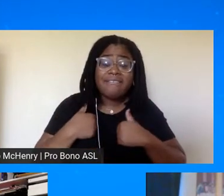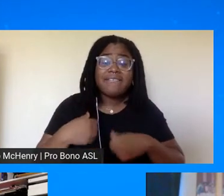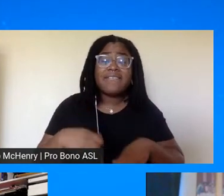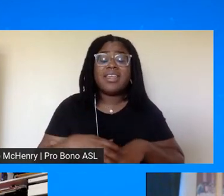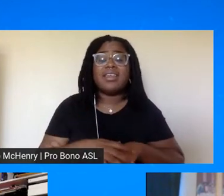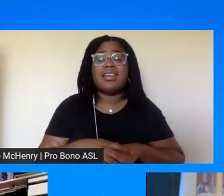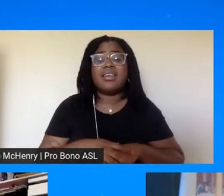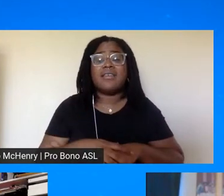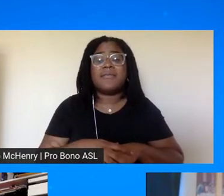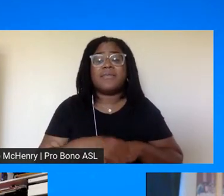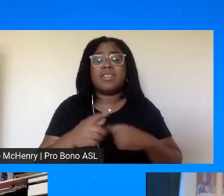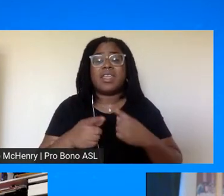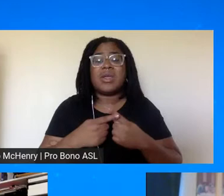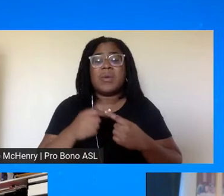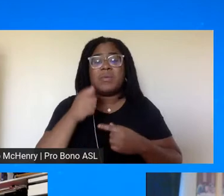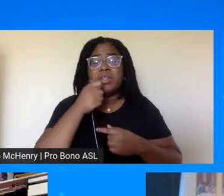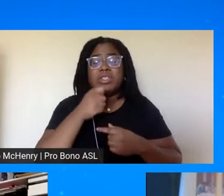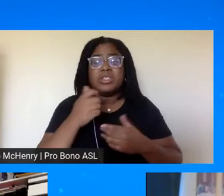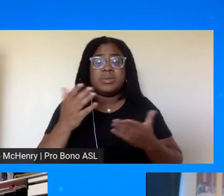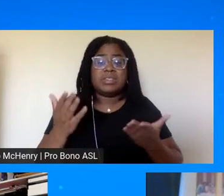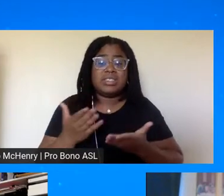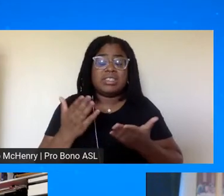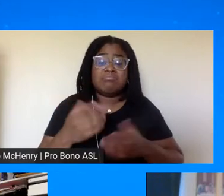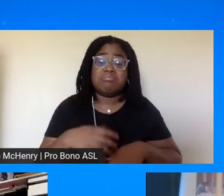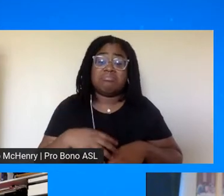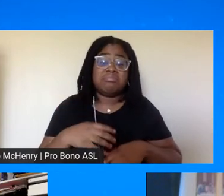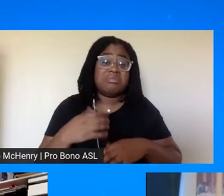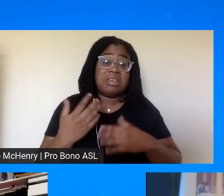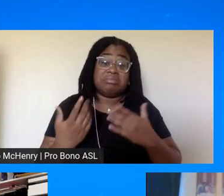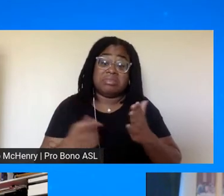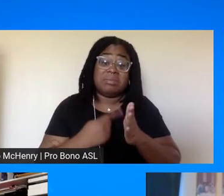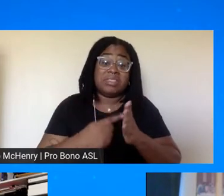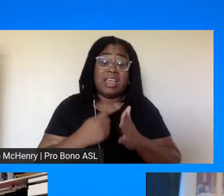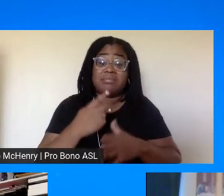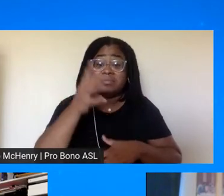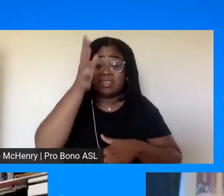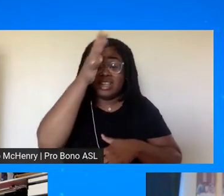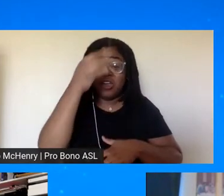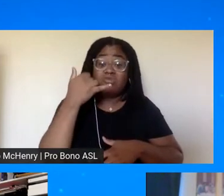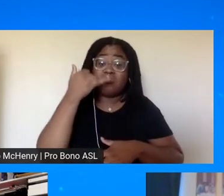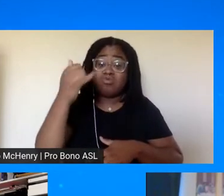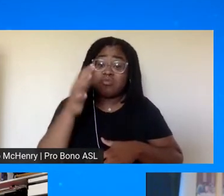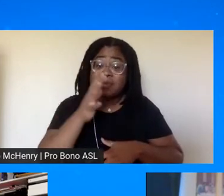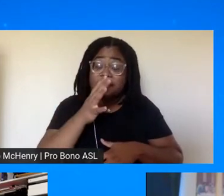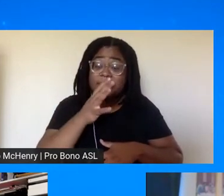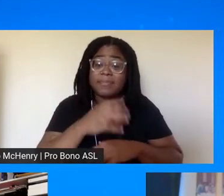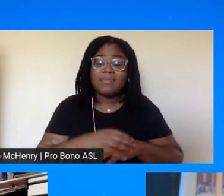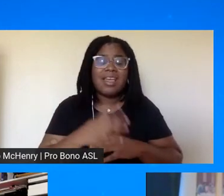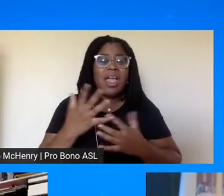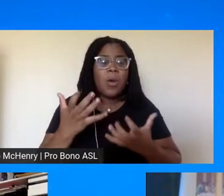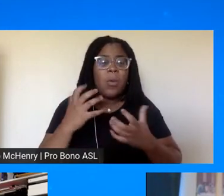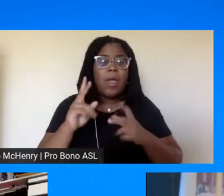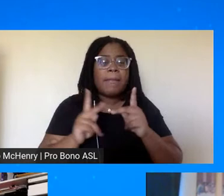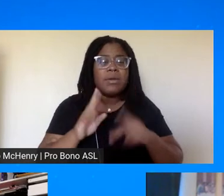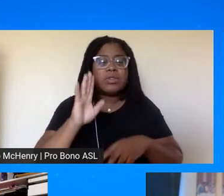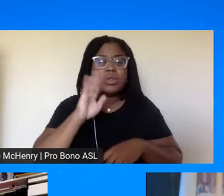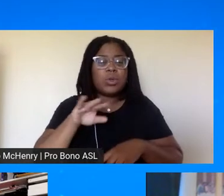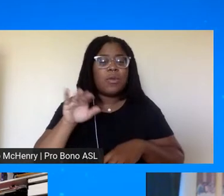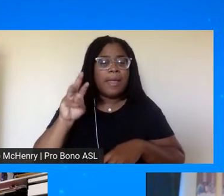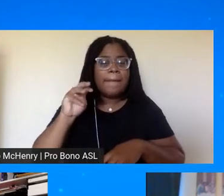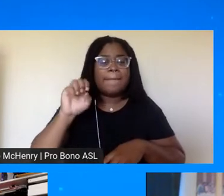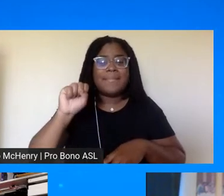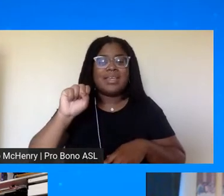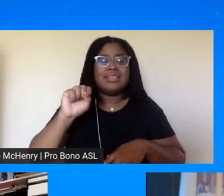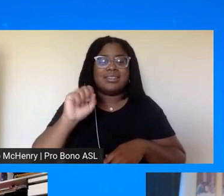you know present is speaking life and sometimes he may even call her um so i want people to know that she she was not this you know